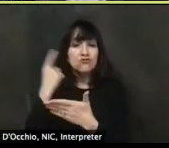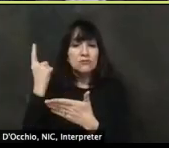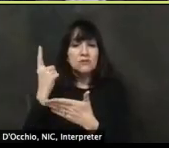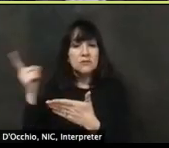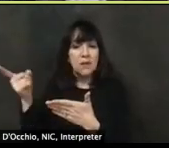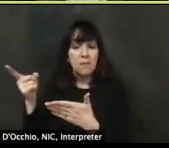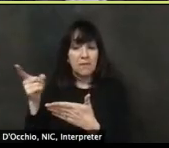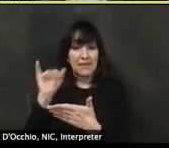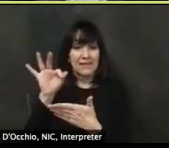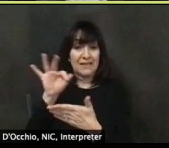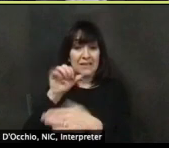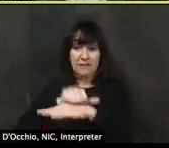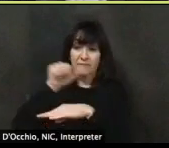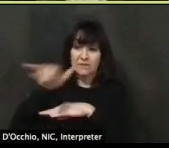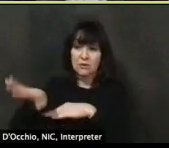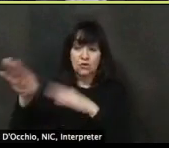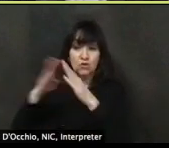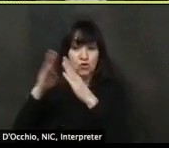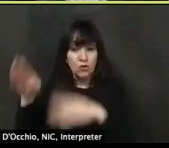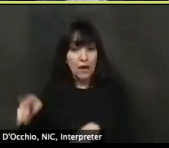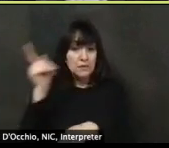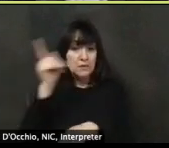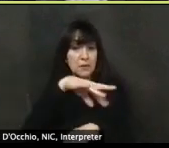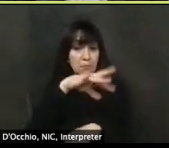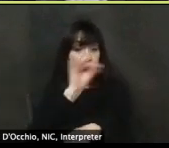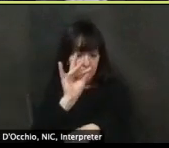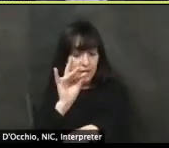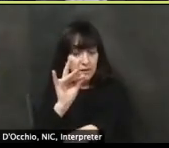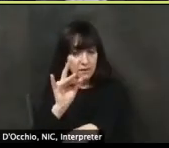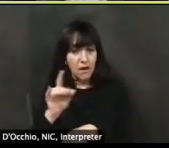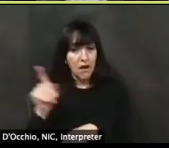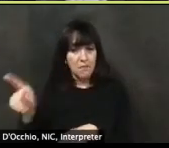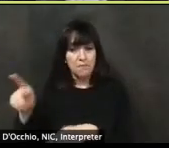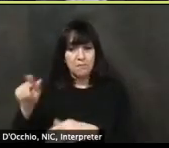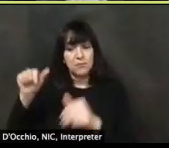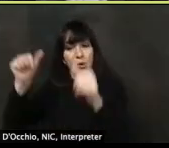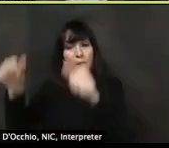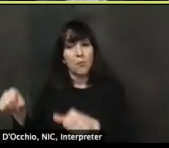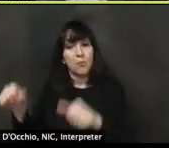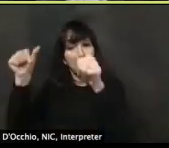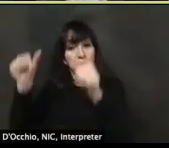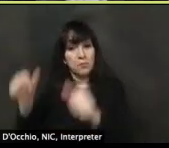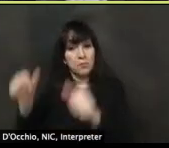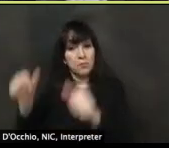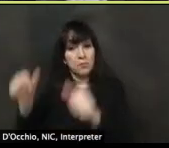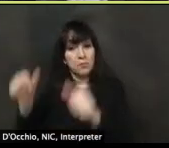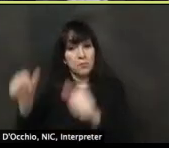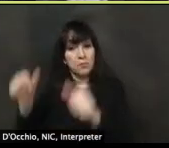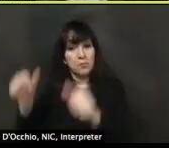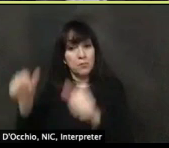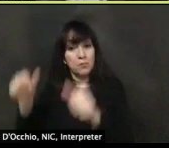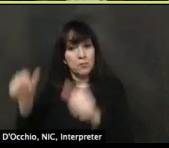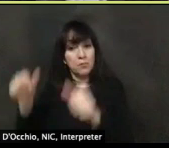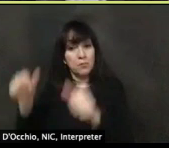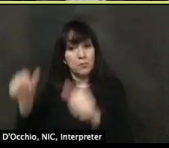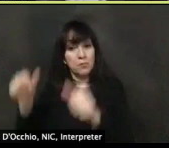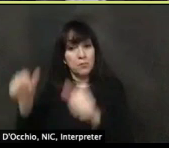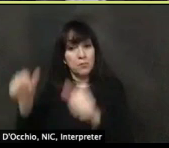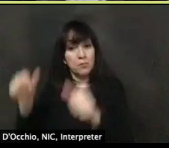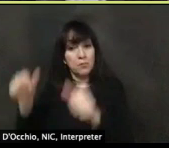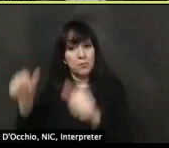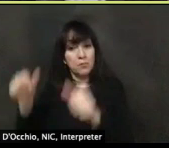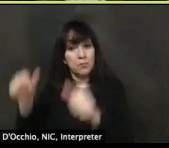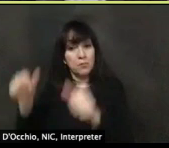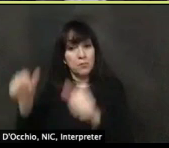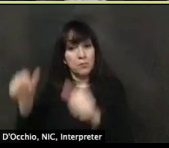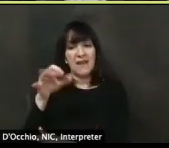curbside pickup, uh, to get their item. If they post it online with one of our frames, they could be entered to win a gift card from our office. So we're trying to